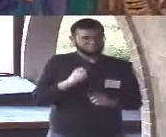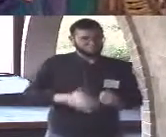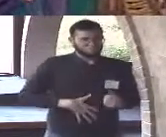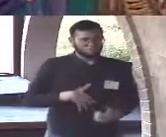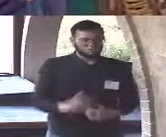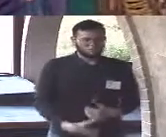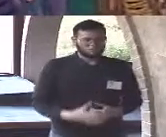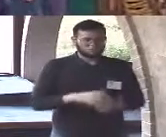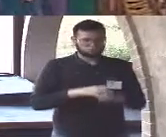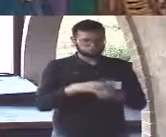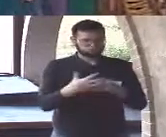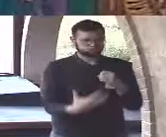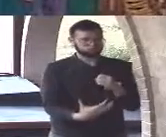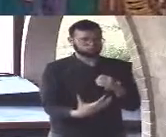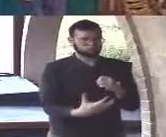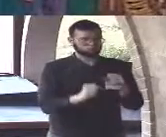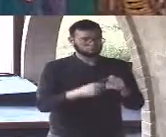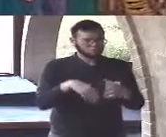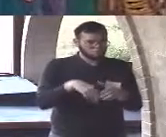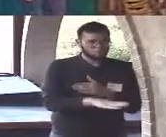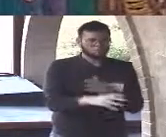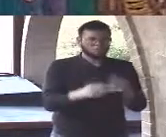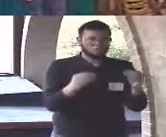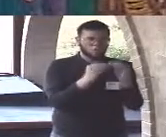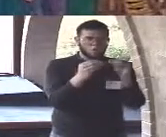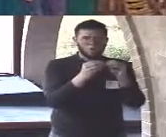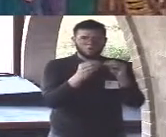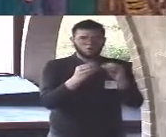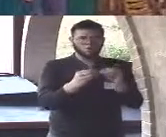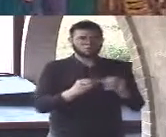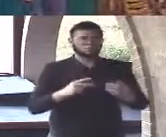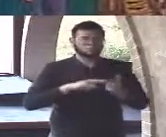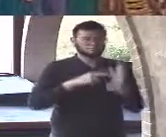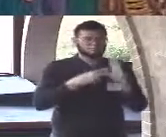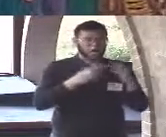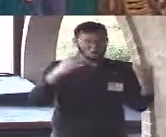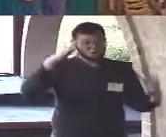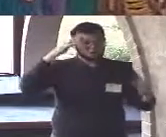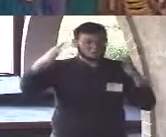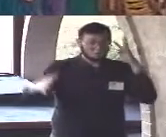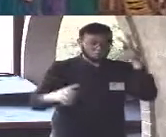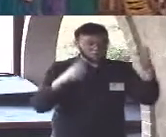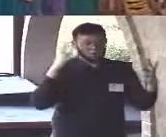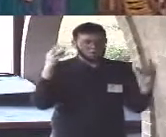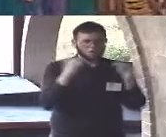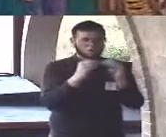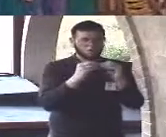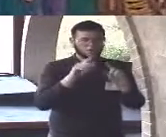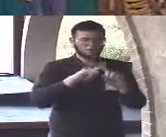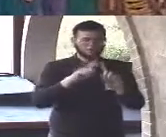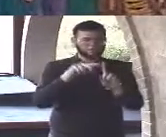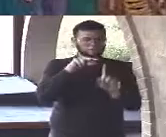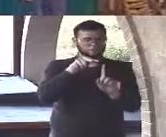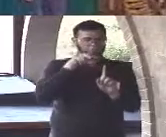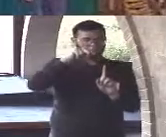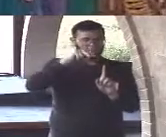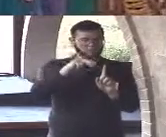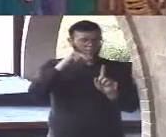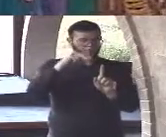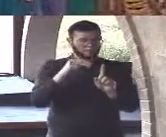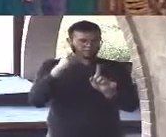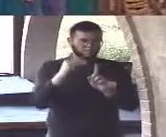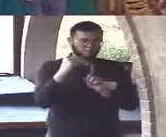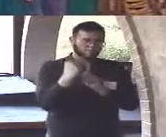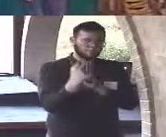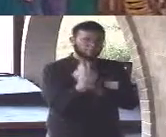or meanings rather and we are blessed with the honor to shape and